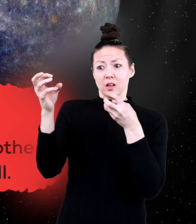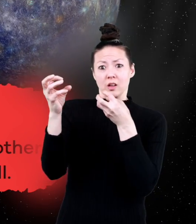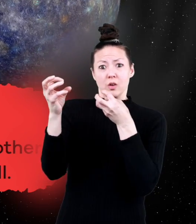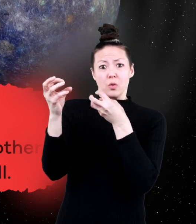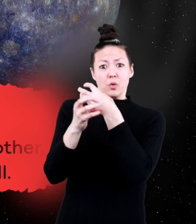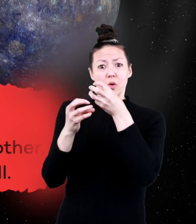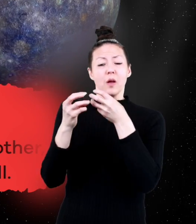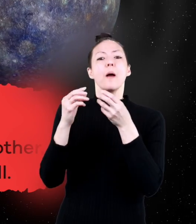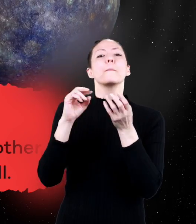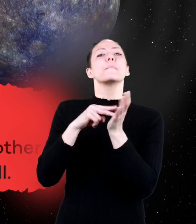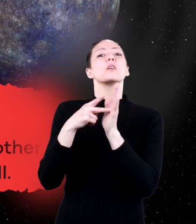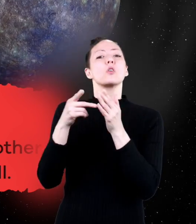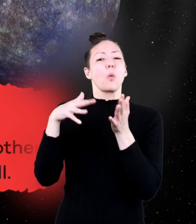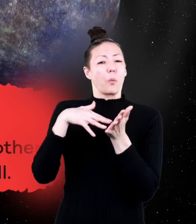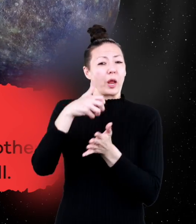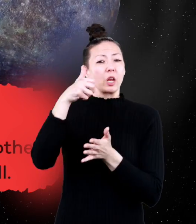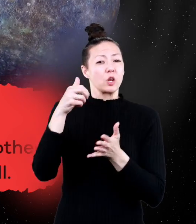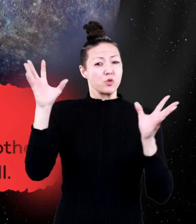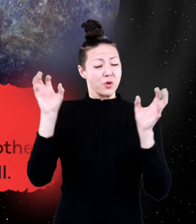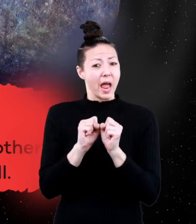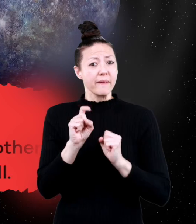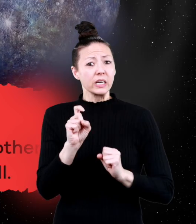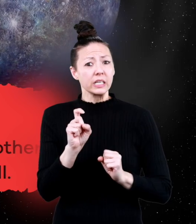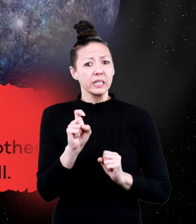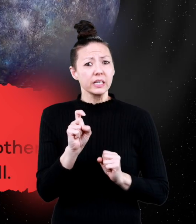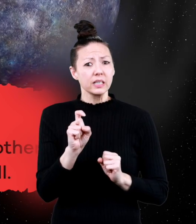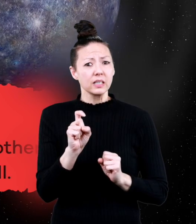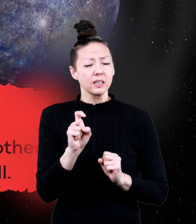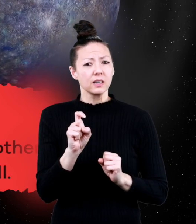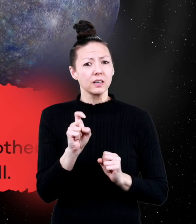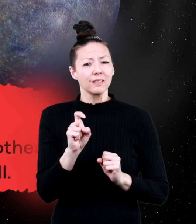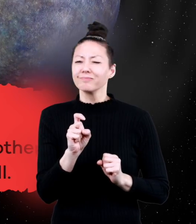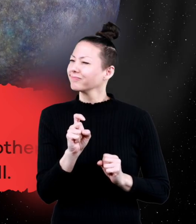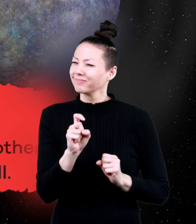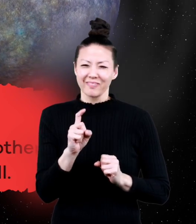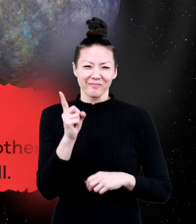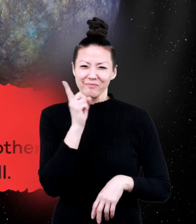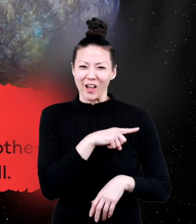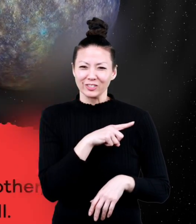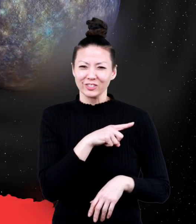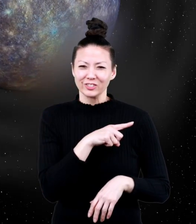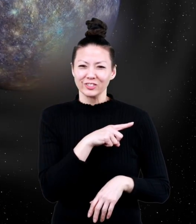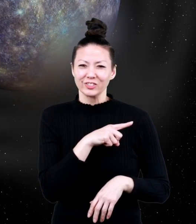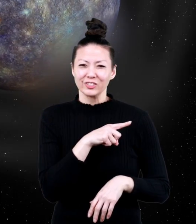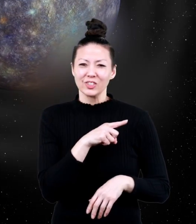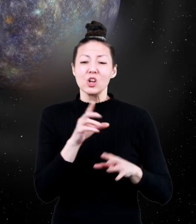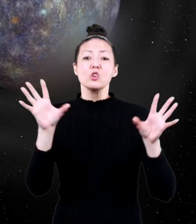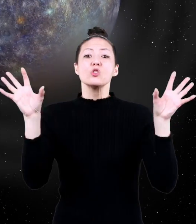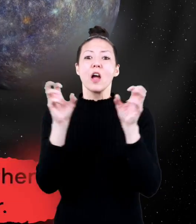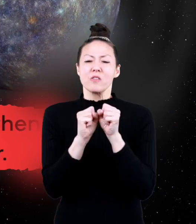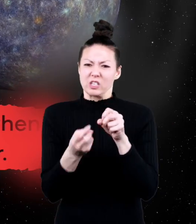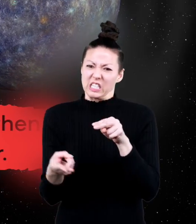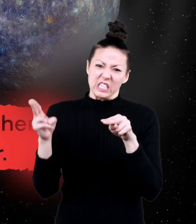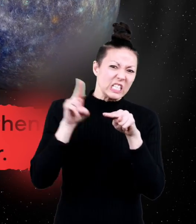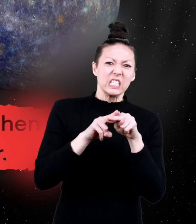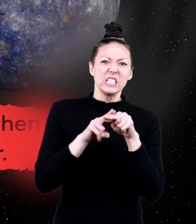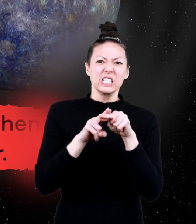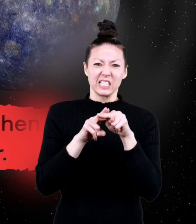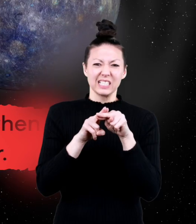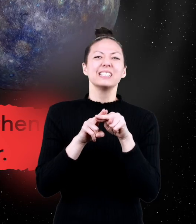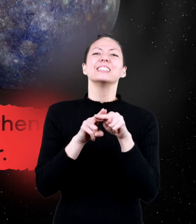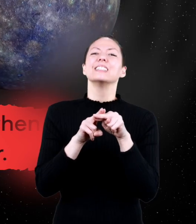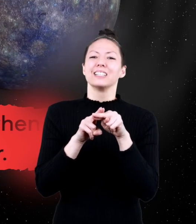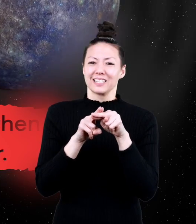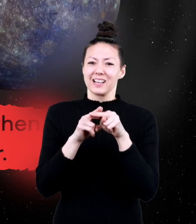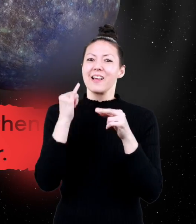two objects are to each other, the weaker the gravitational pull. False. Gravitational